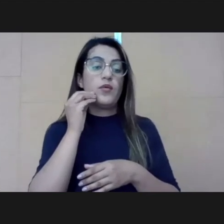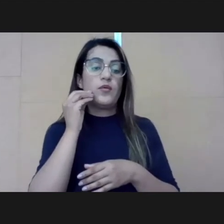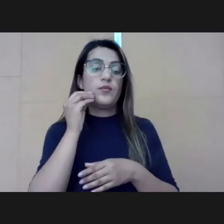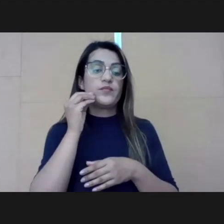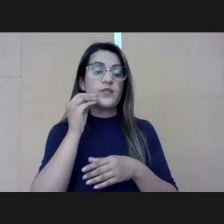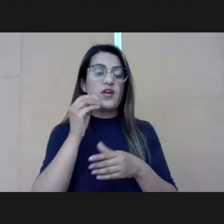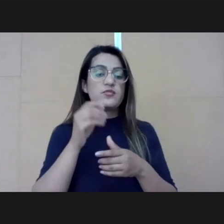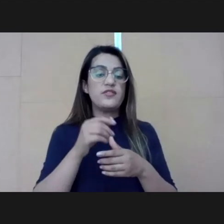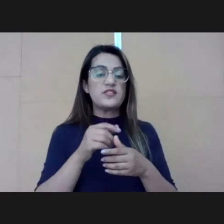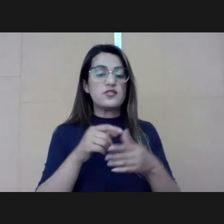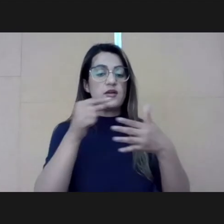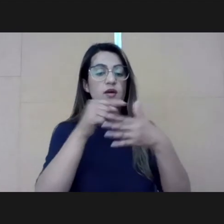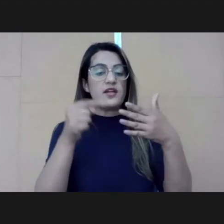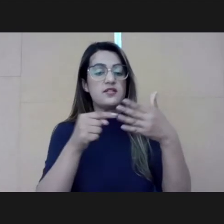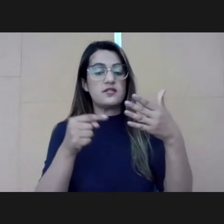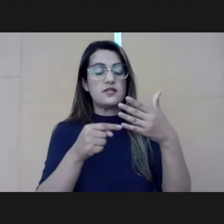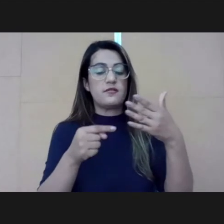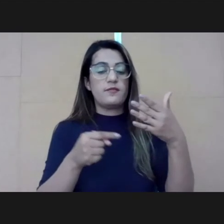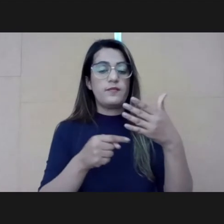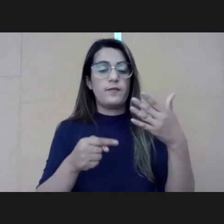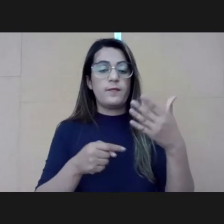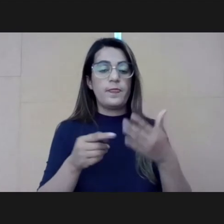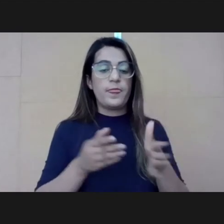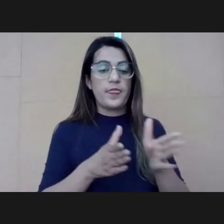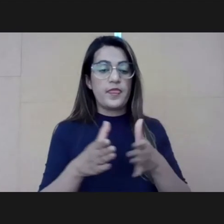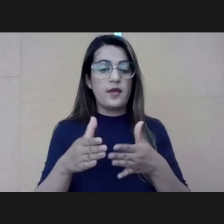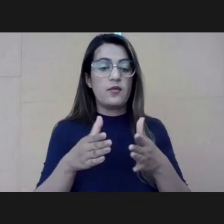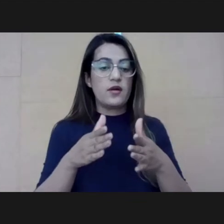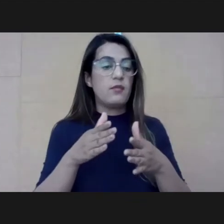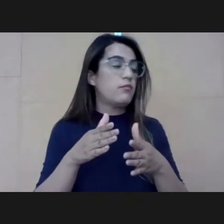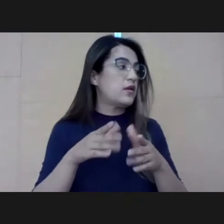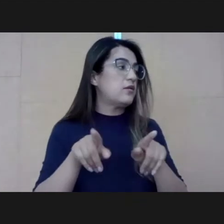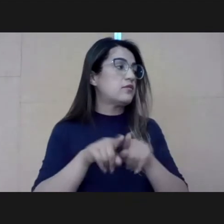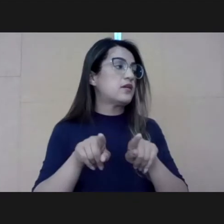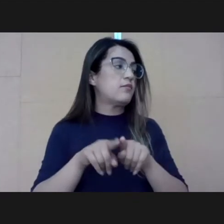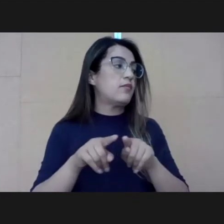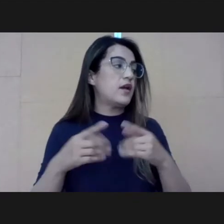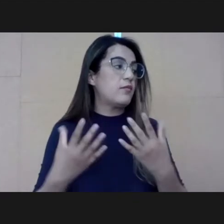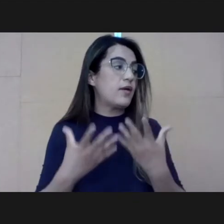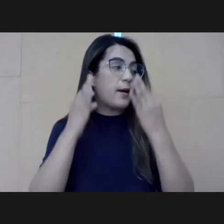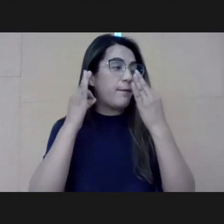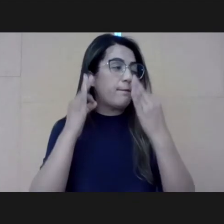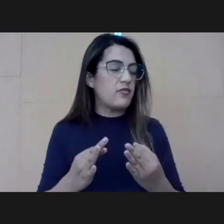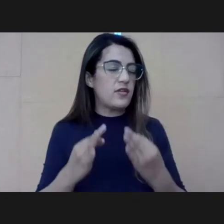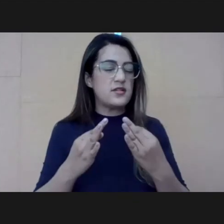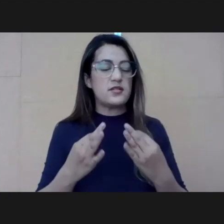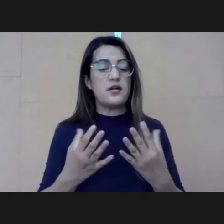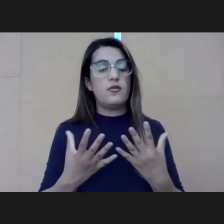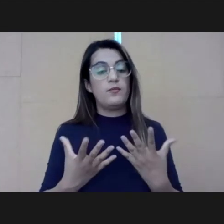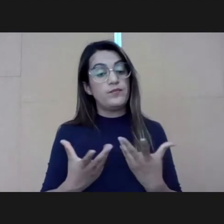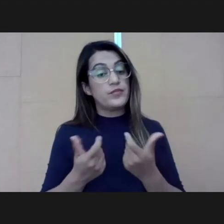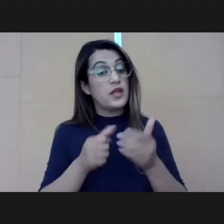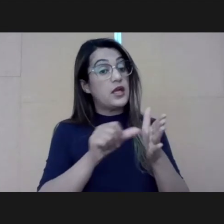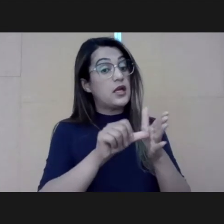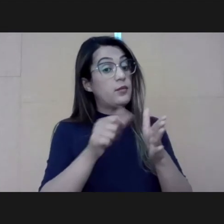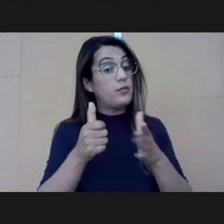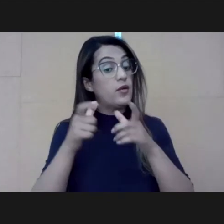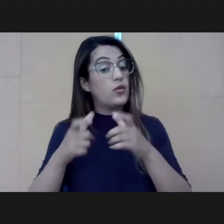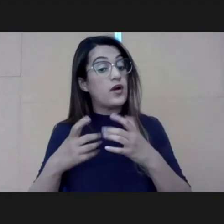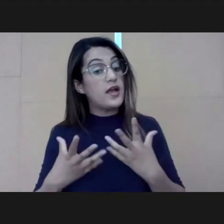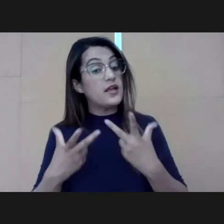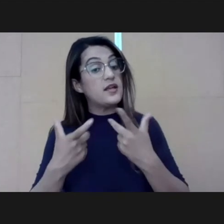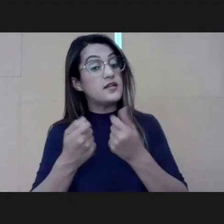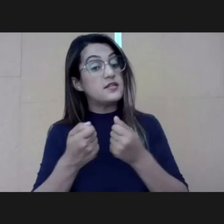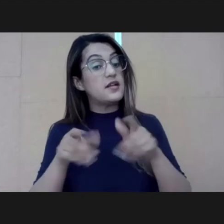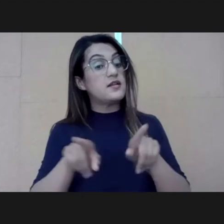But as leaders, I encourage you to talk about excellence first and foremost, because that will attract all of your stakeholders and